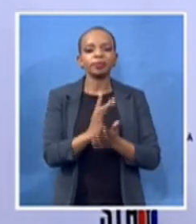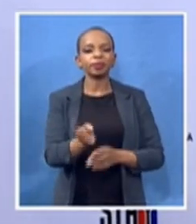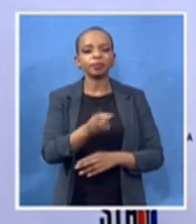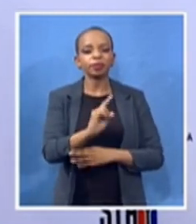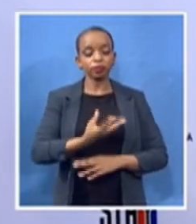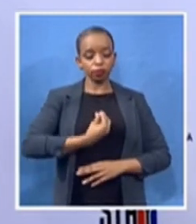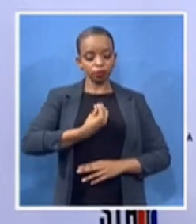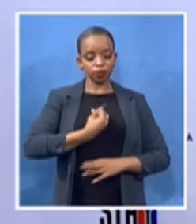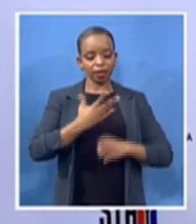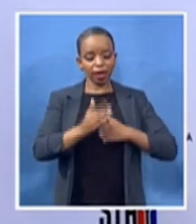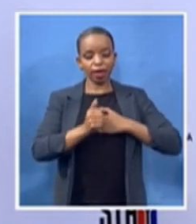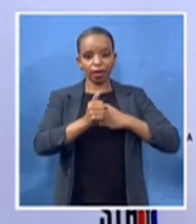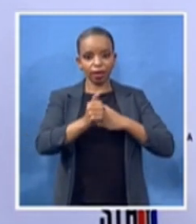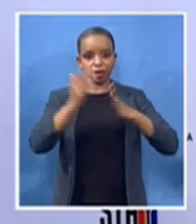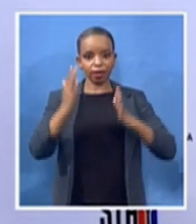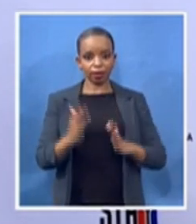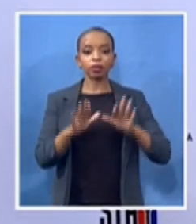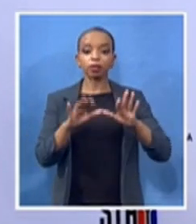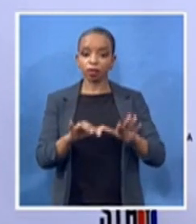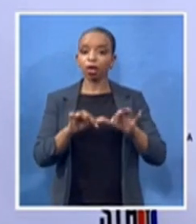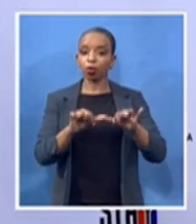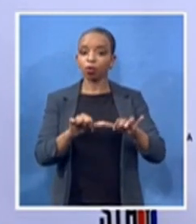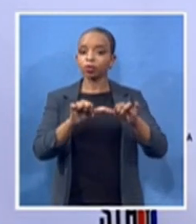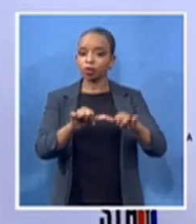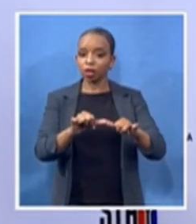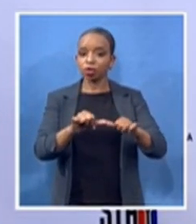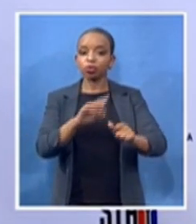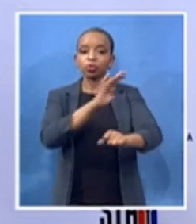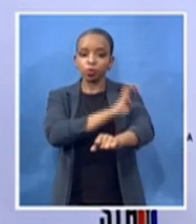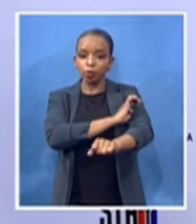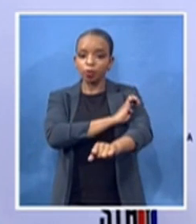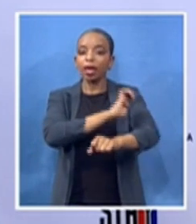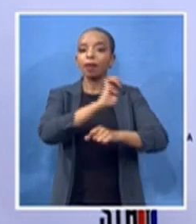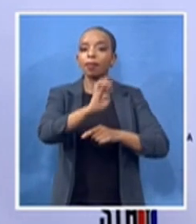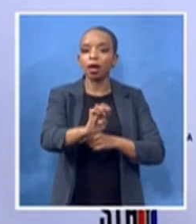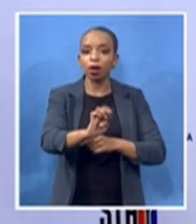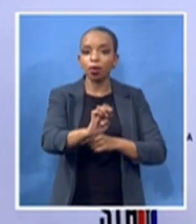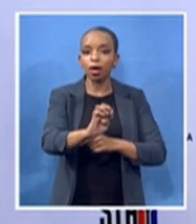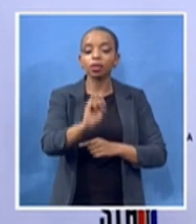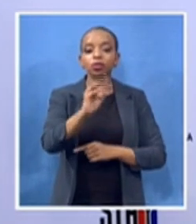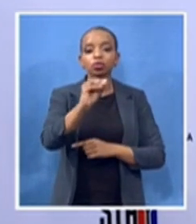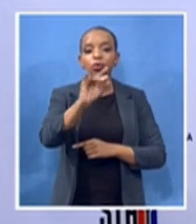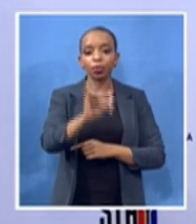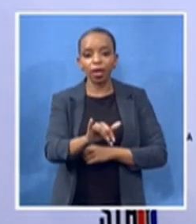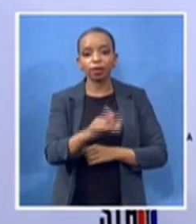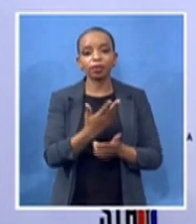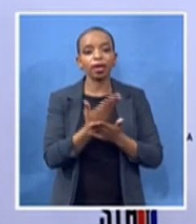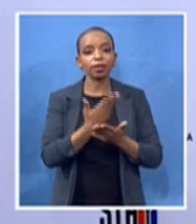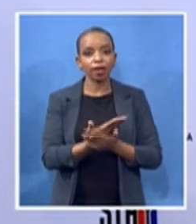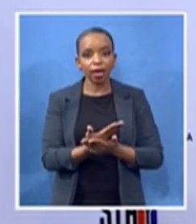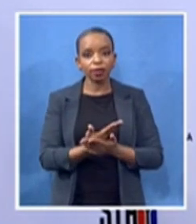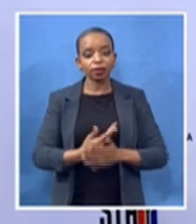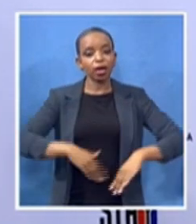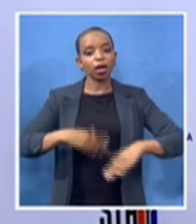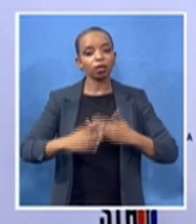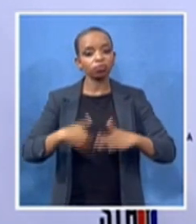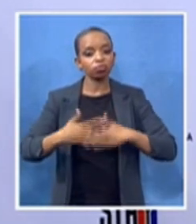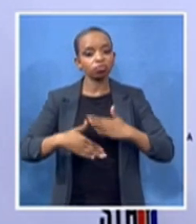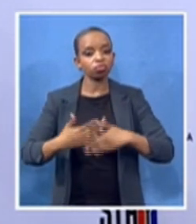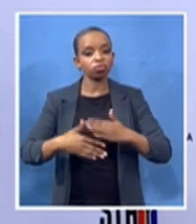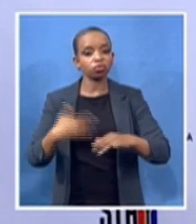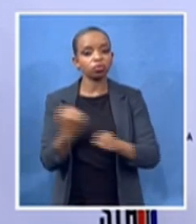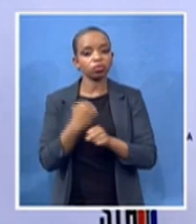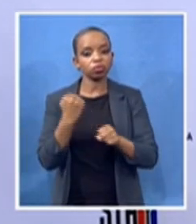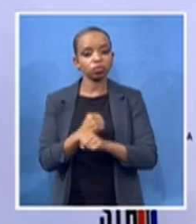empowered to take up the reins that they should in the imminent future in november we